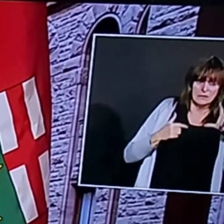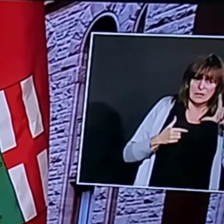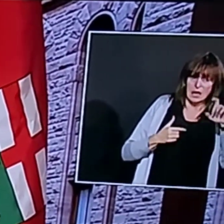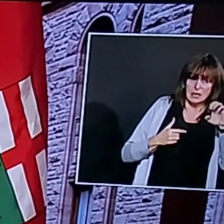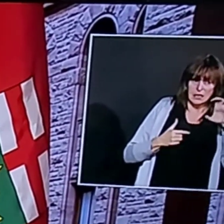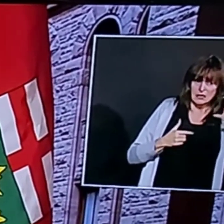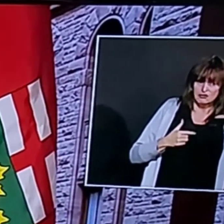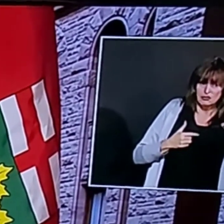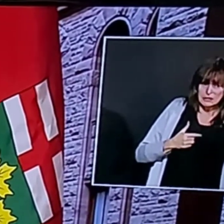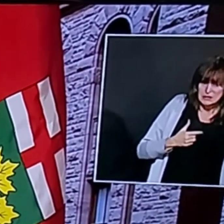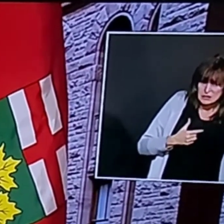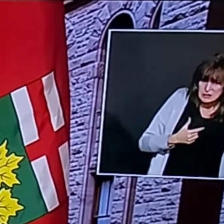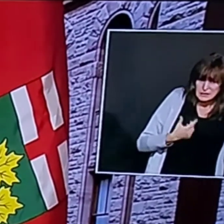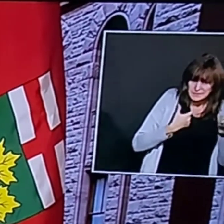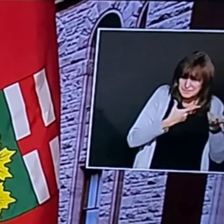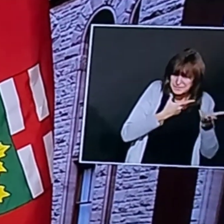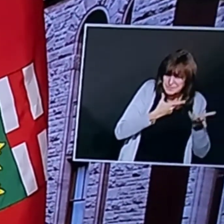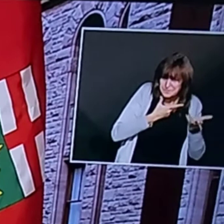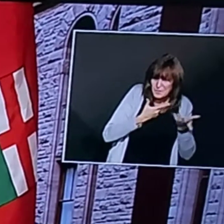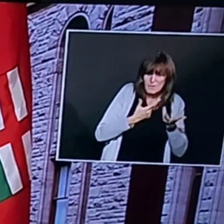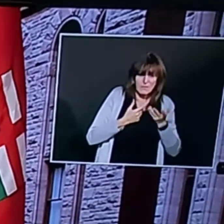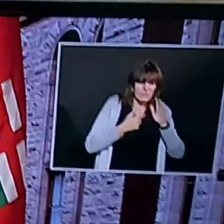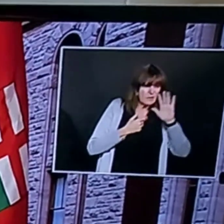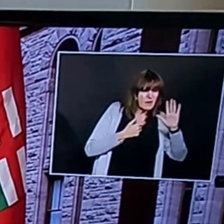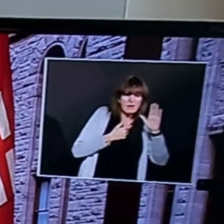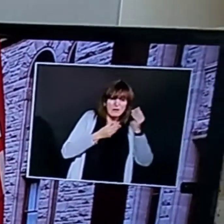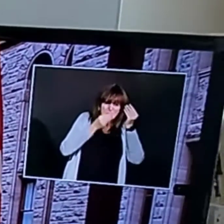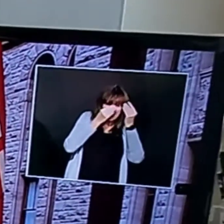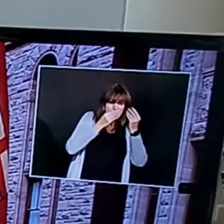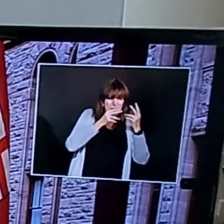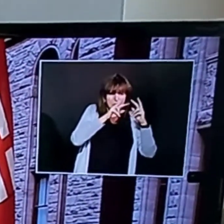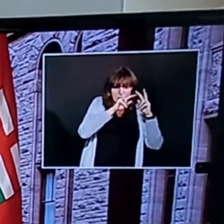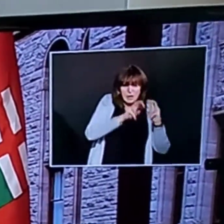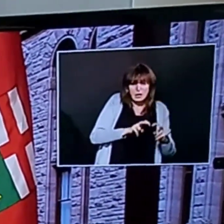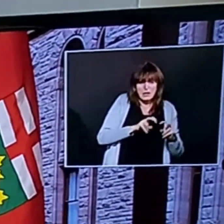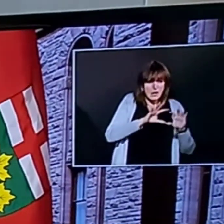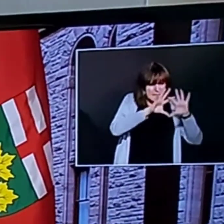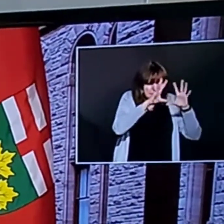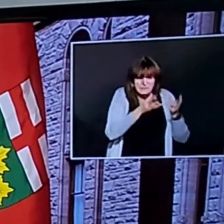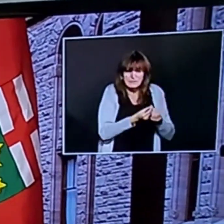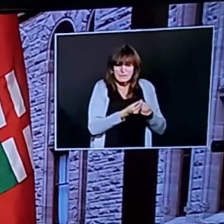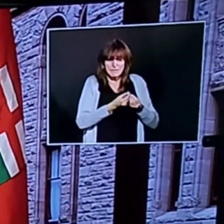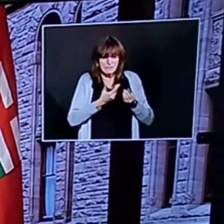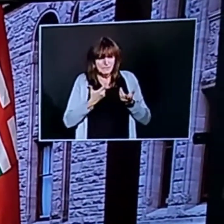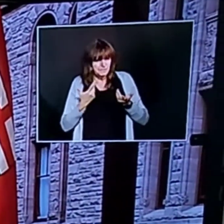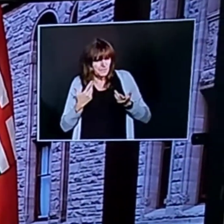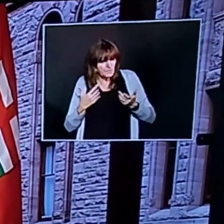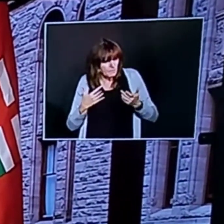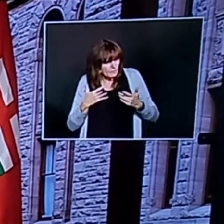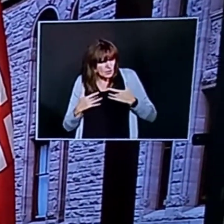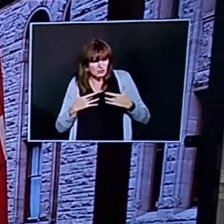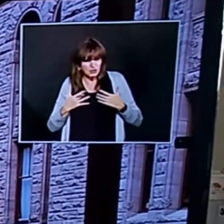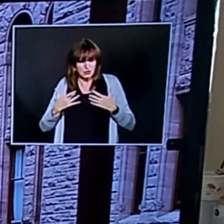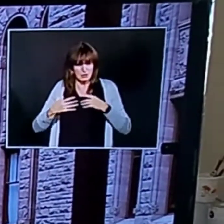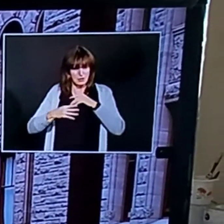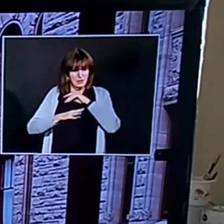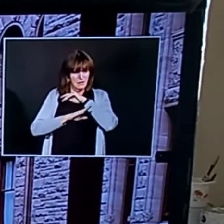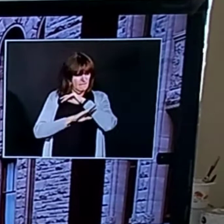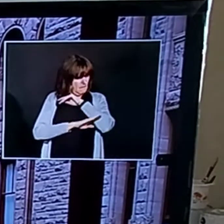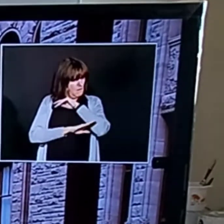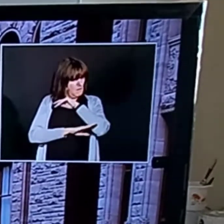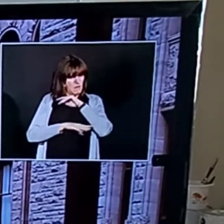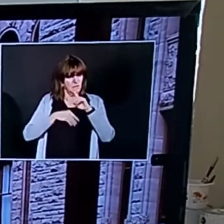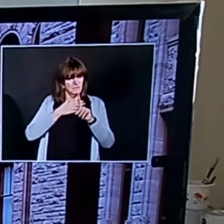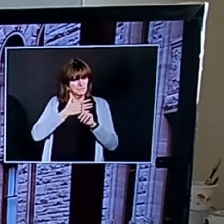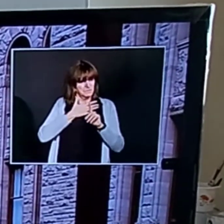have looked at the data there we are concerned in the fact that we had a very successful fall in spite of um lots of